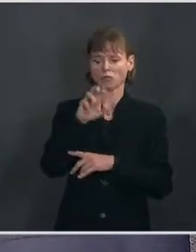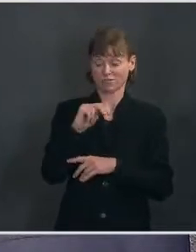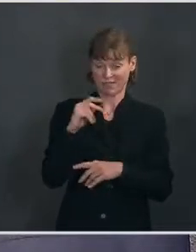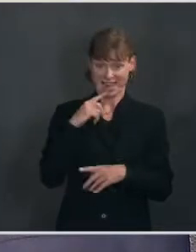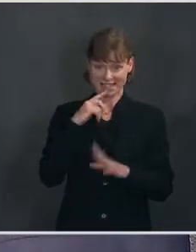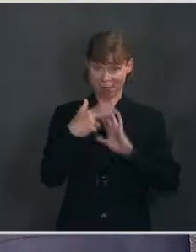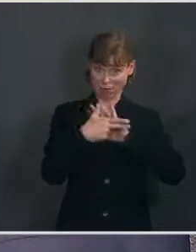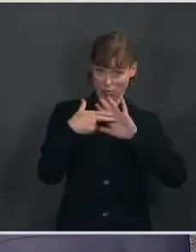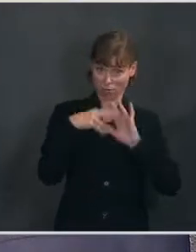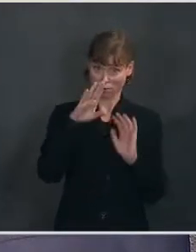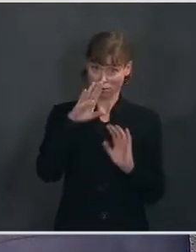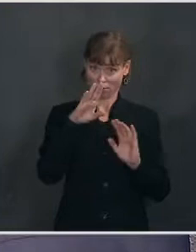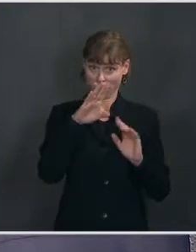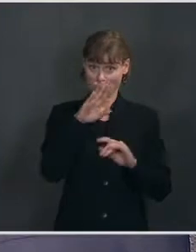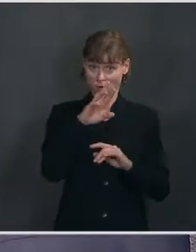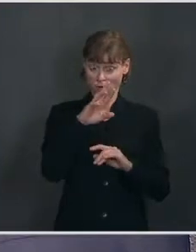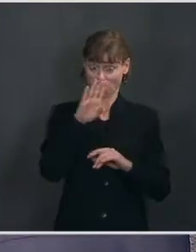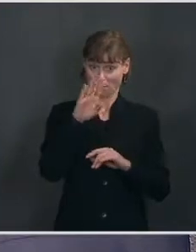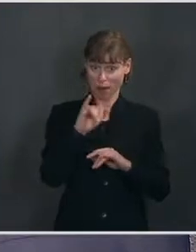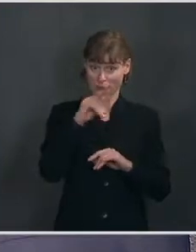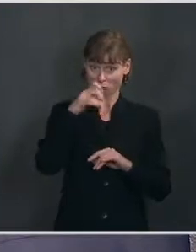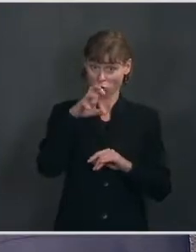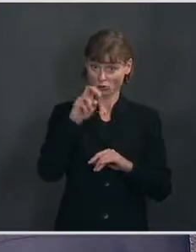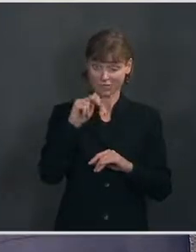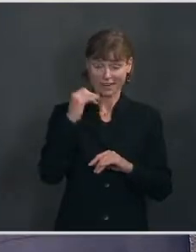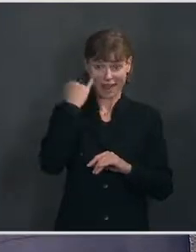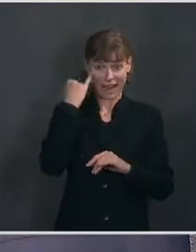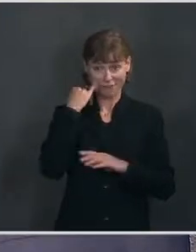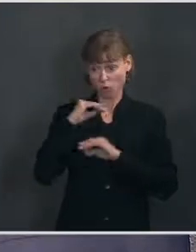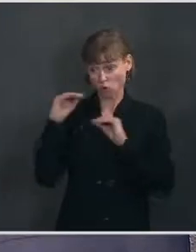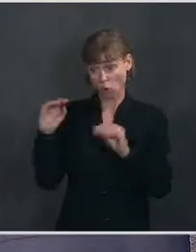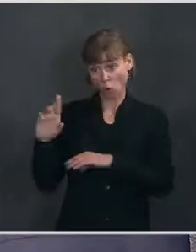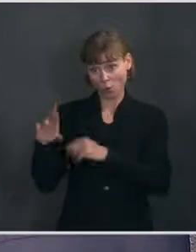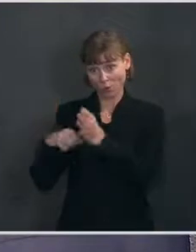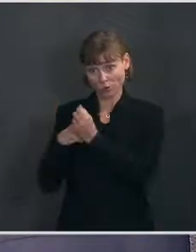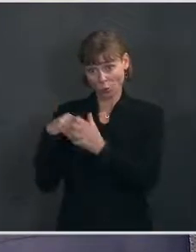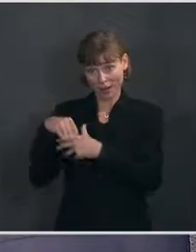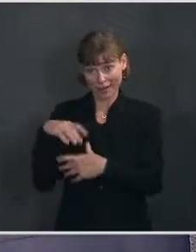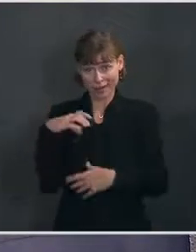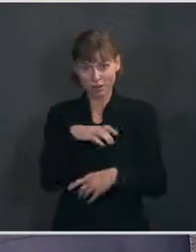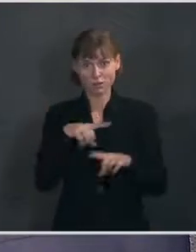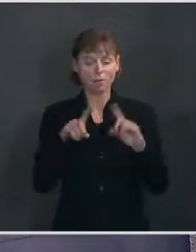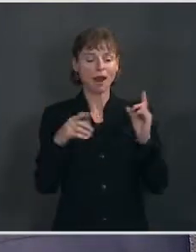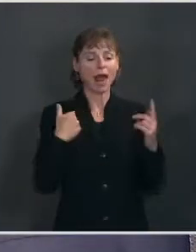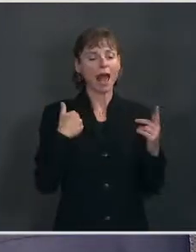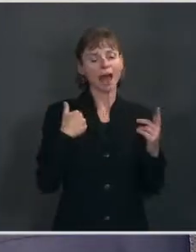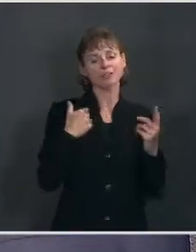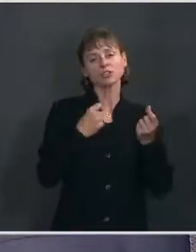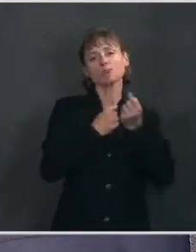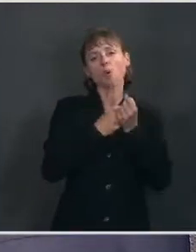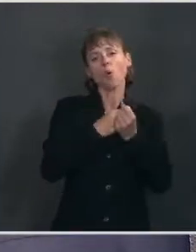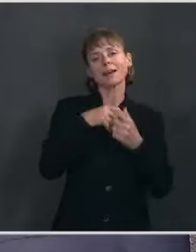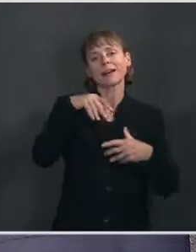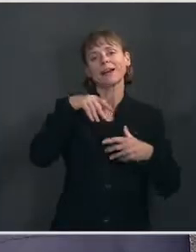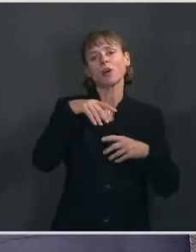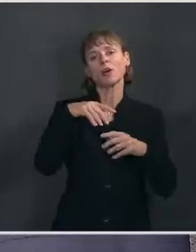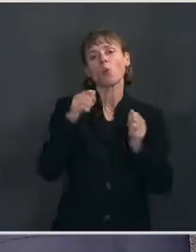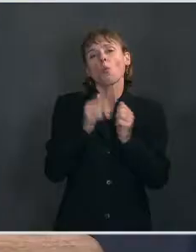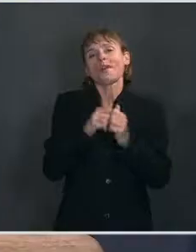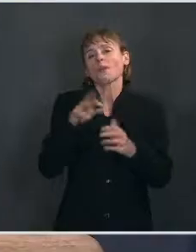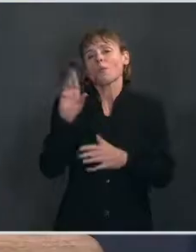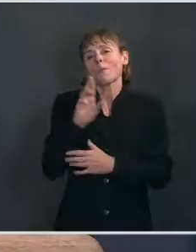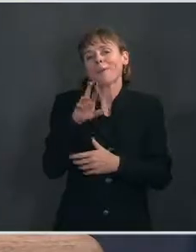doesn't have any Republican support in Congress, but it has, you know, support among Republican voters? Ms. Well,